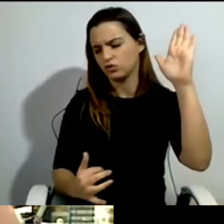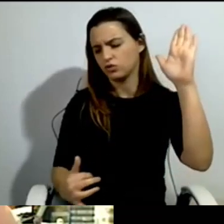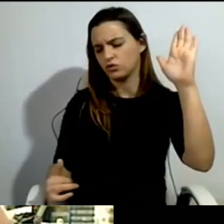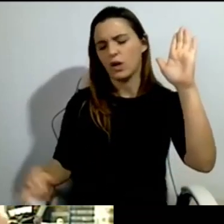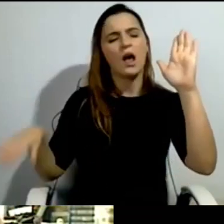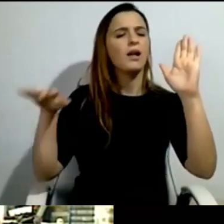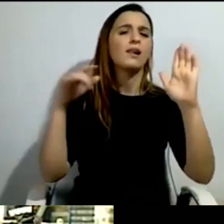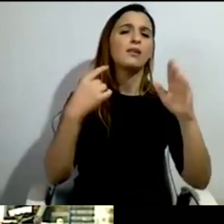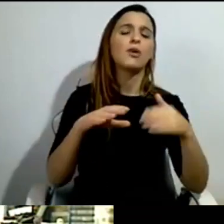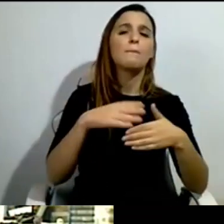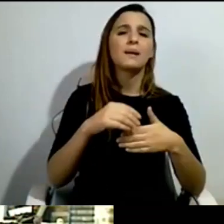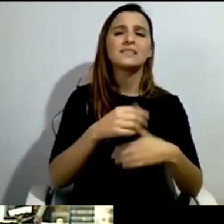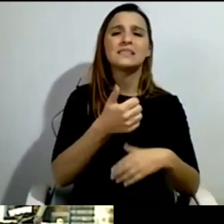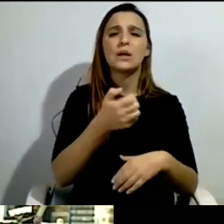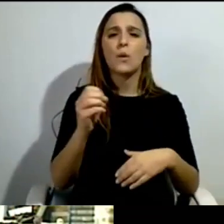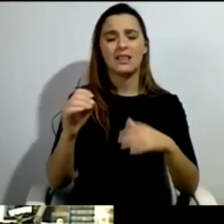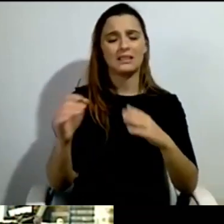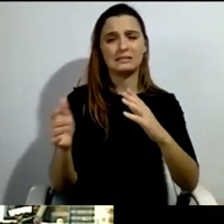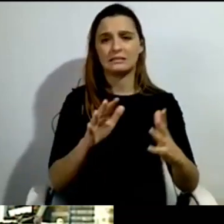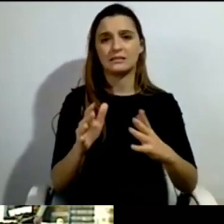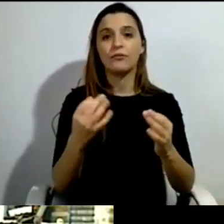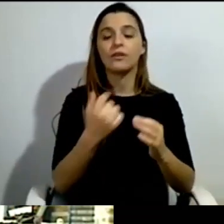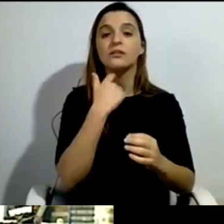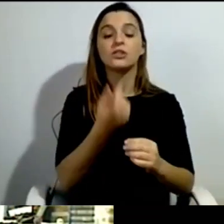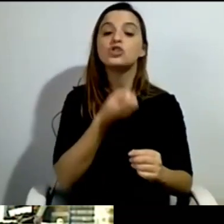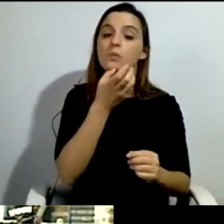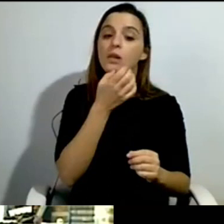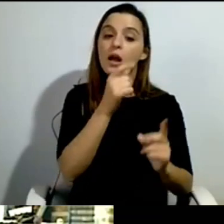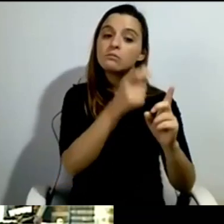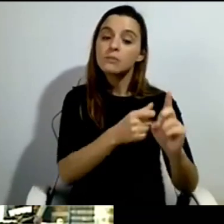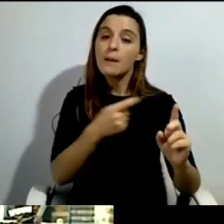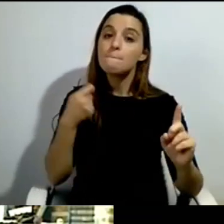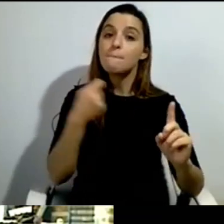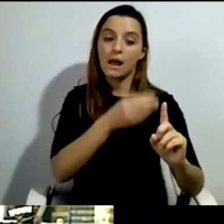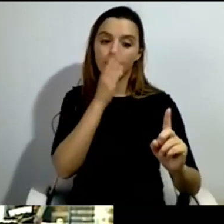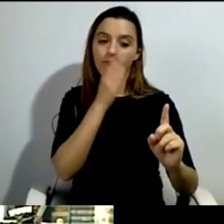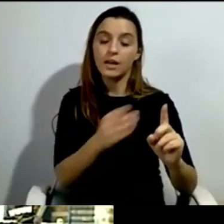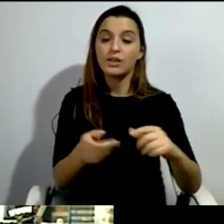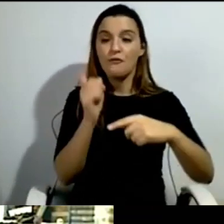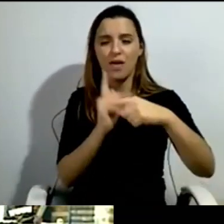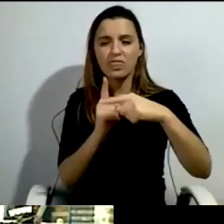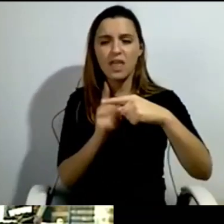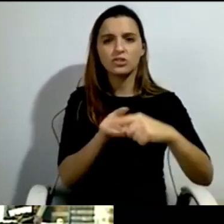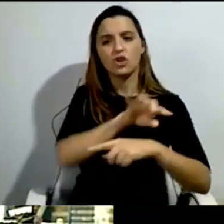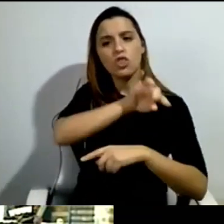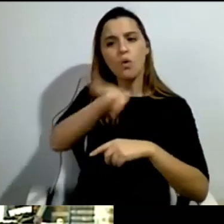over all kinds of indirect payments, which were payments to institutions.